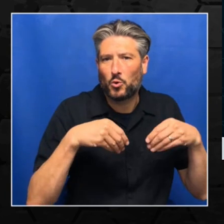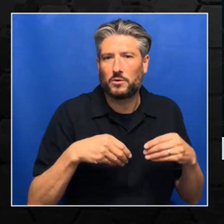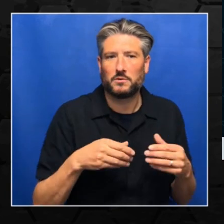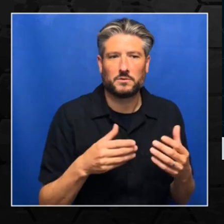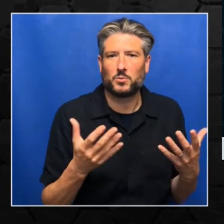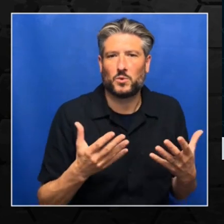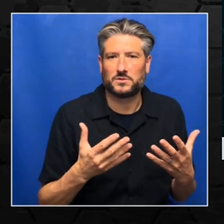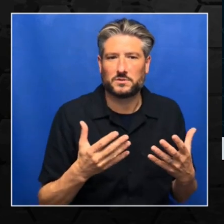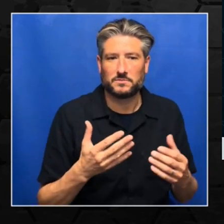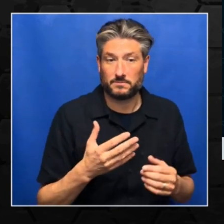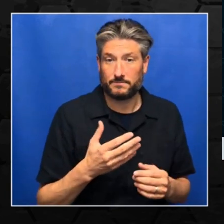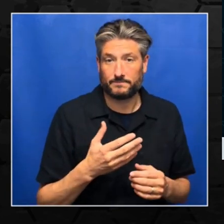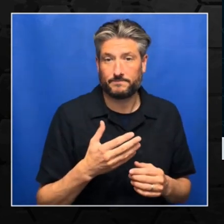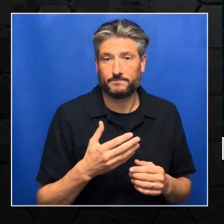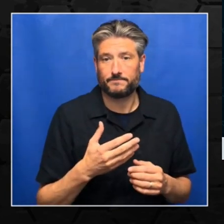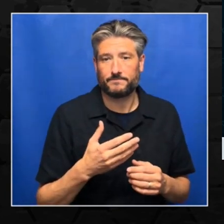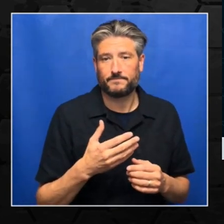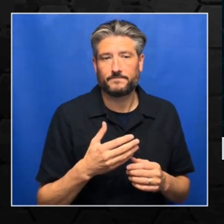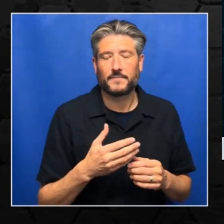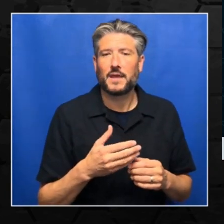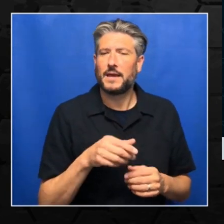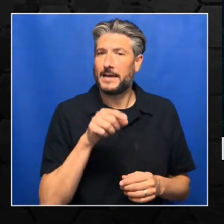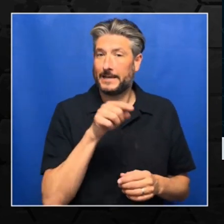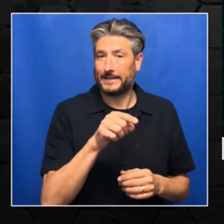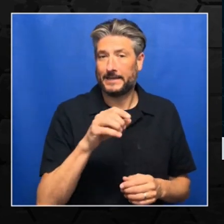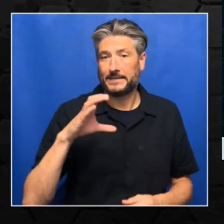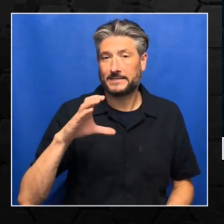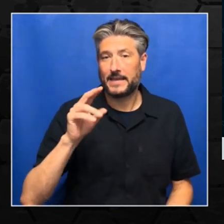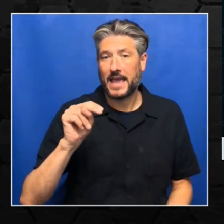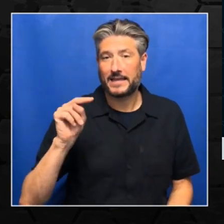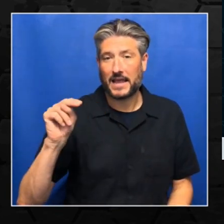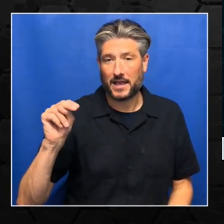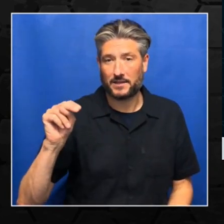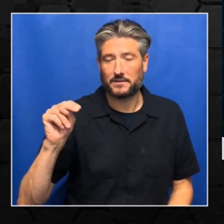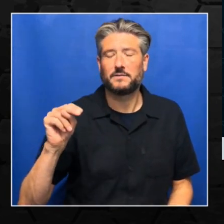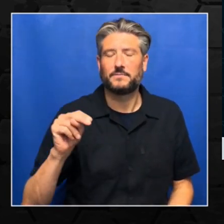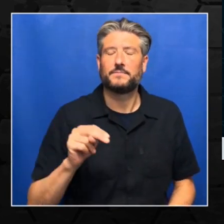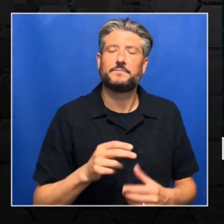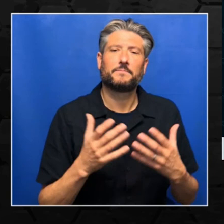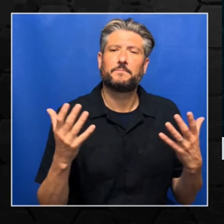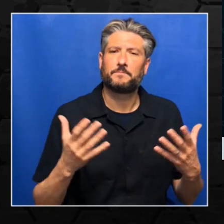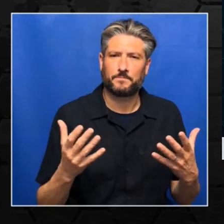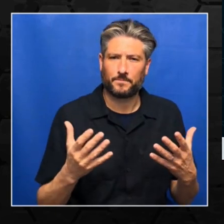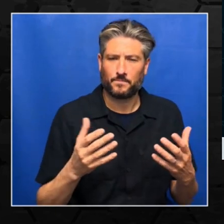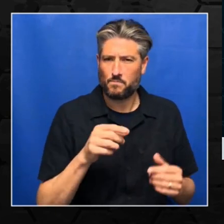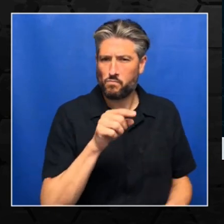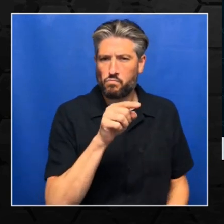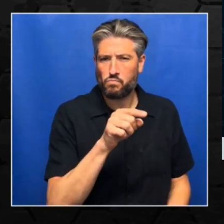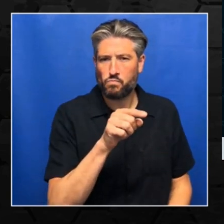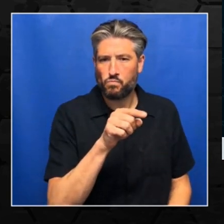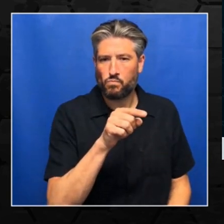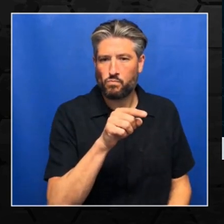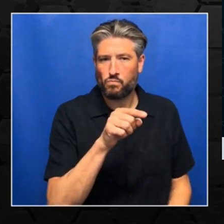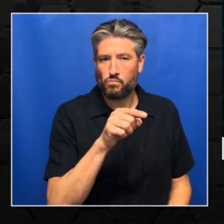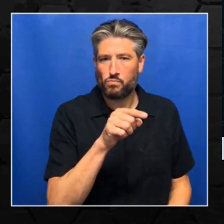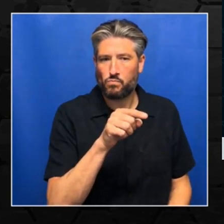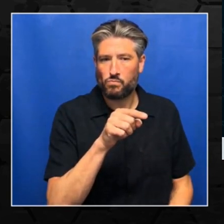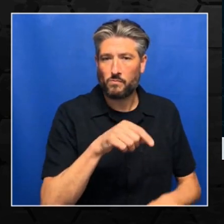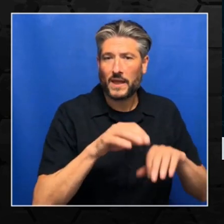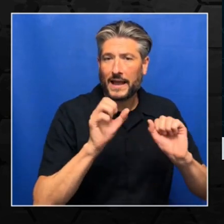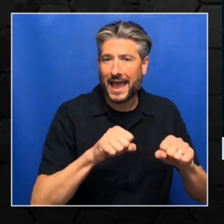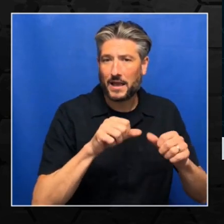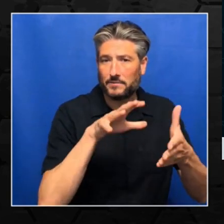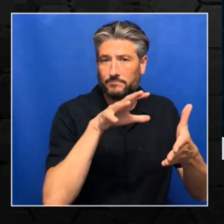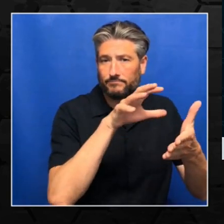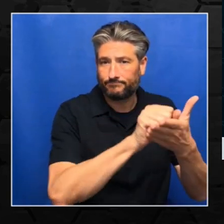ears. But in convolutional neural network, we do not have to do that. So convolutional neural network by itself picks up these features and you do not